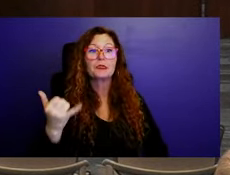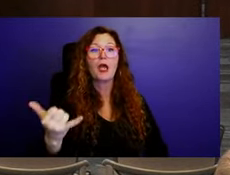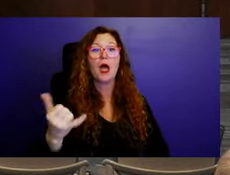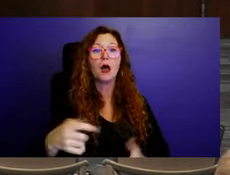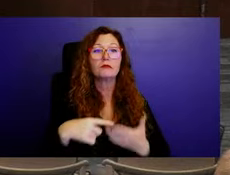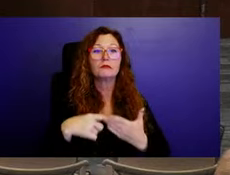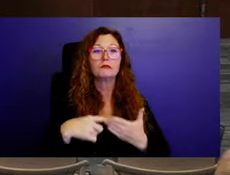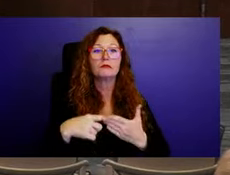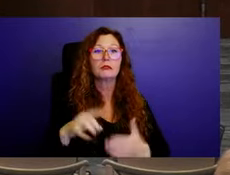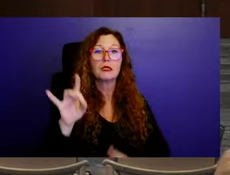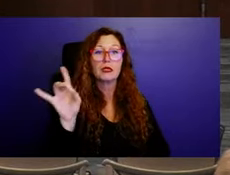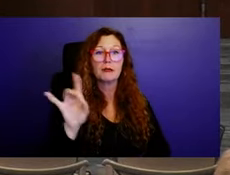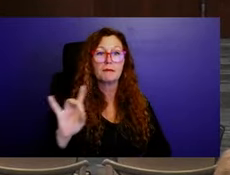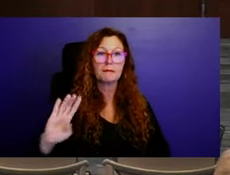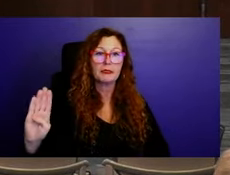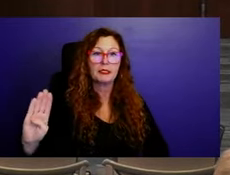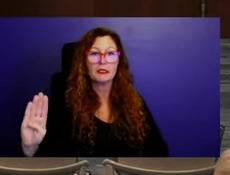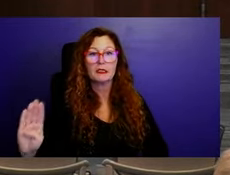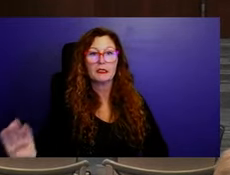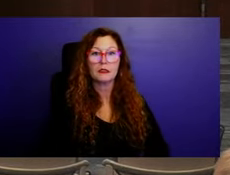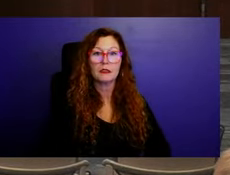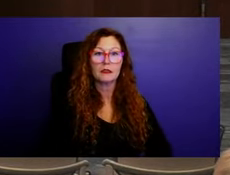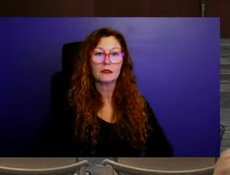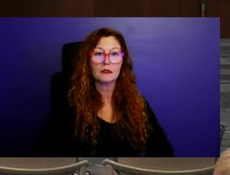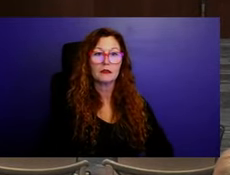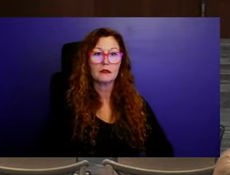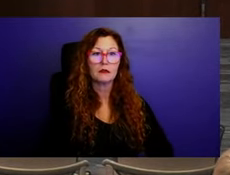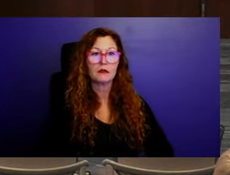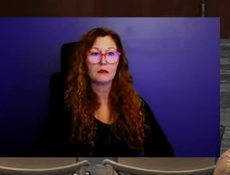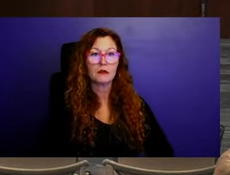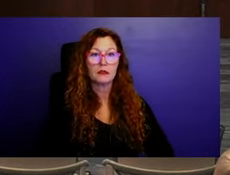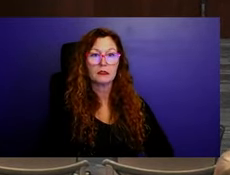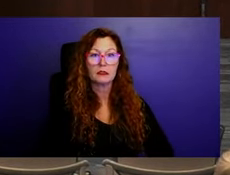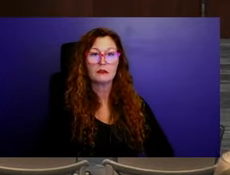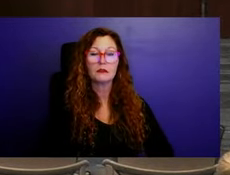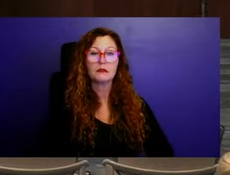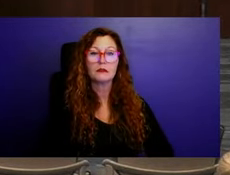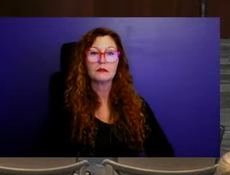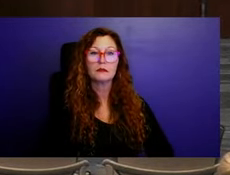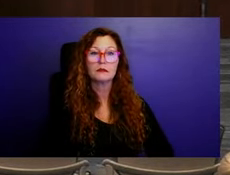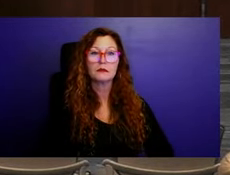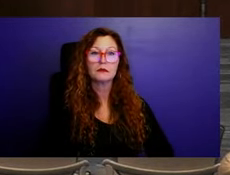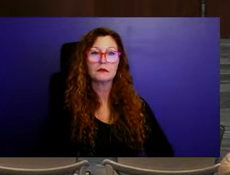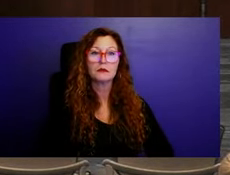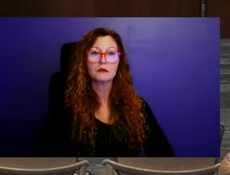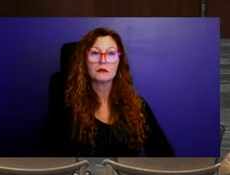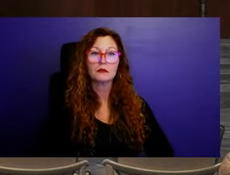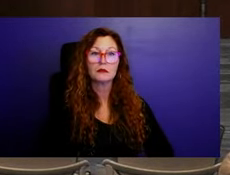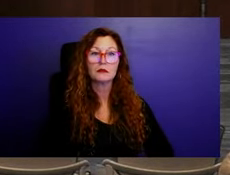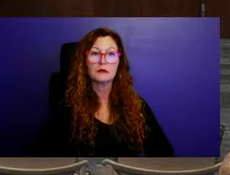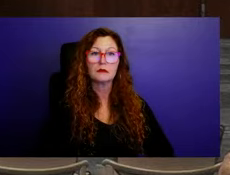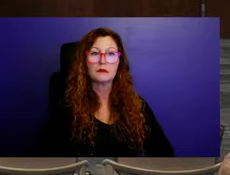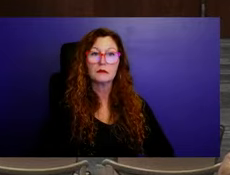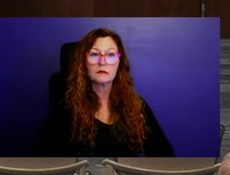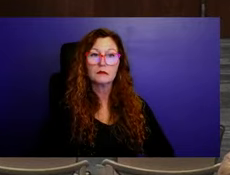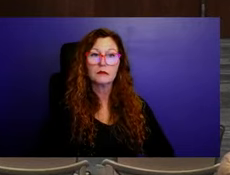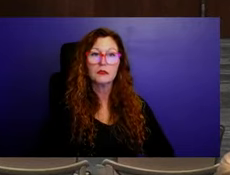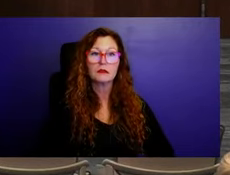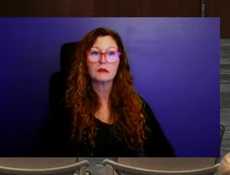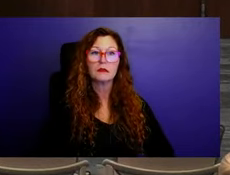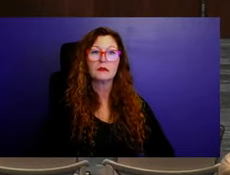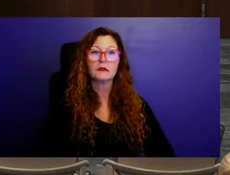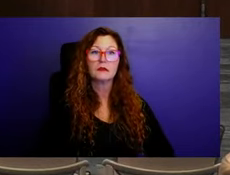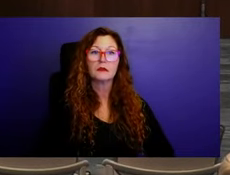a motion to, uh, table item 8B to the next meeting. I don't know who was second. Okay. Commissioner Cruz was the motion to table.